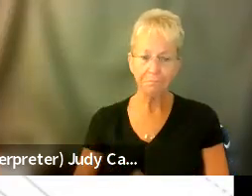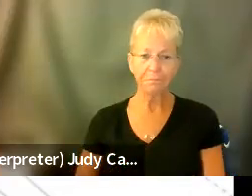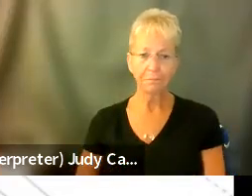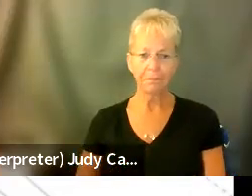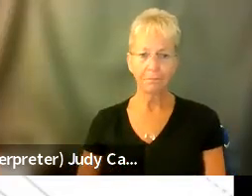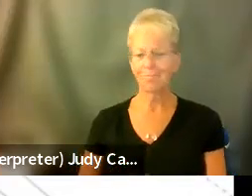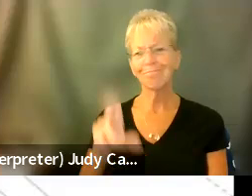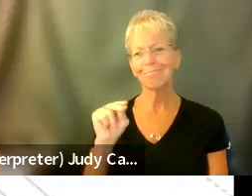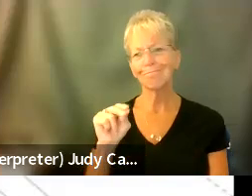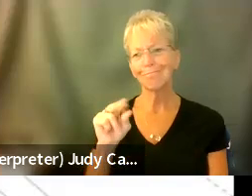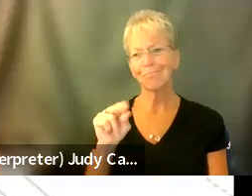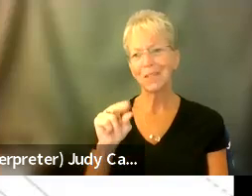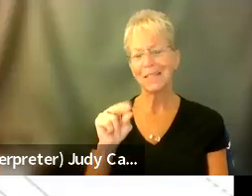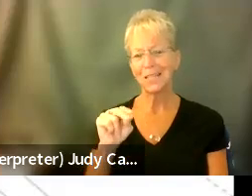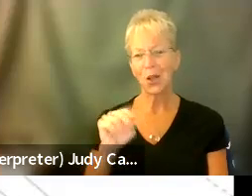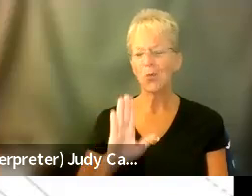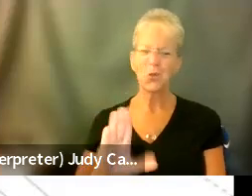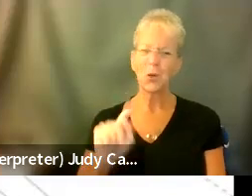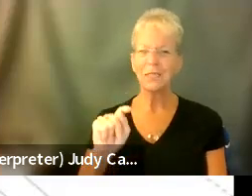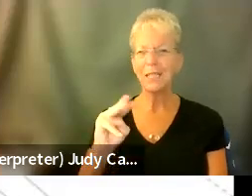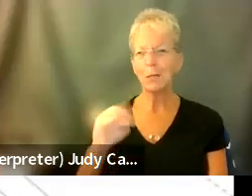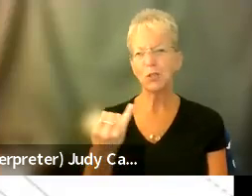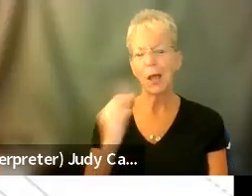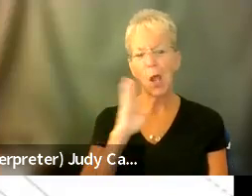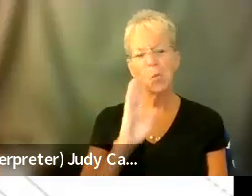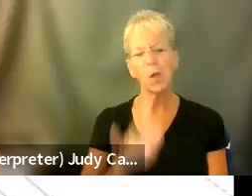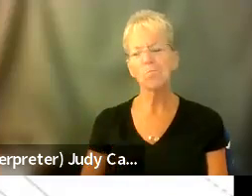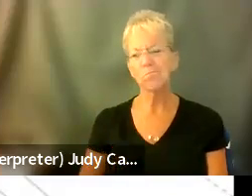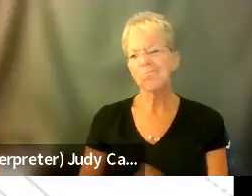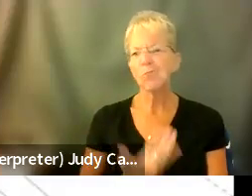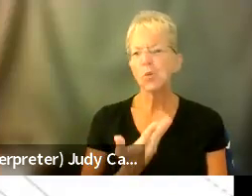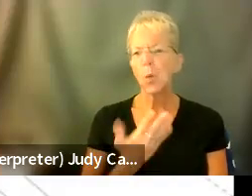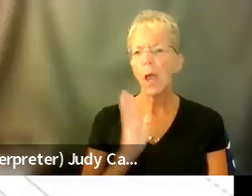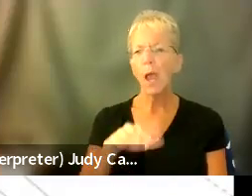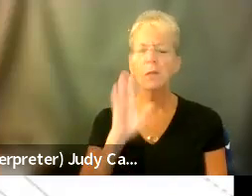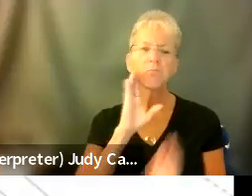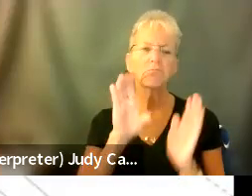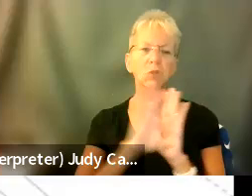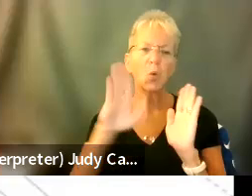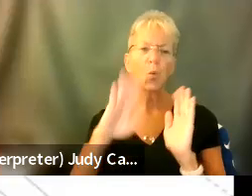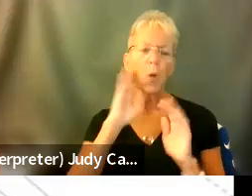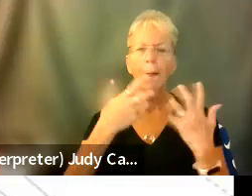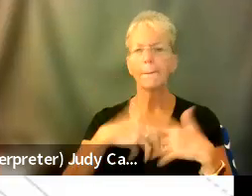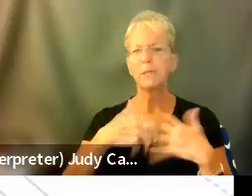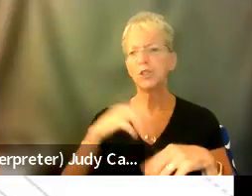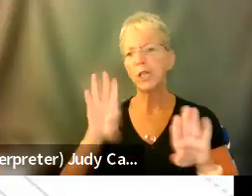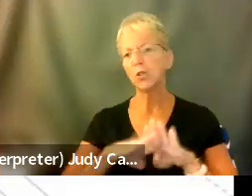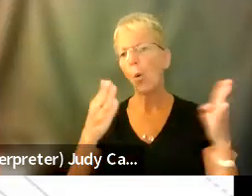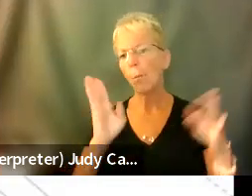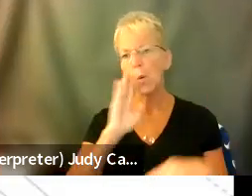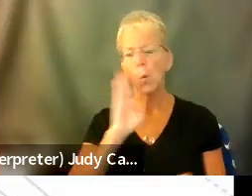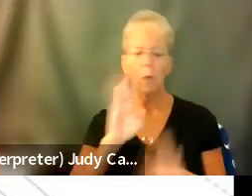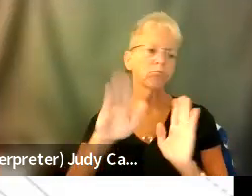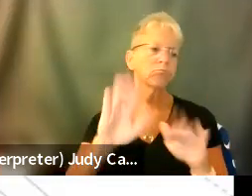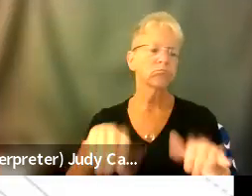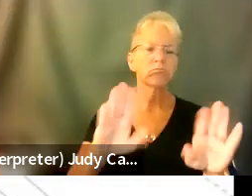like, no, cause it's just your TMJ. We'll wait and later we'll do an, you know, image when that machine like opens up. Um,